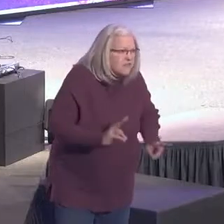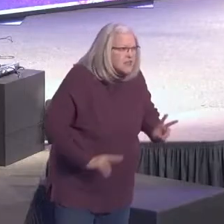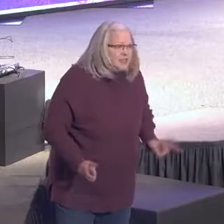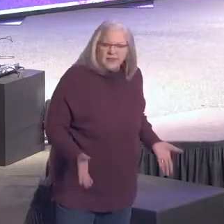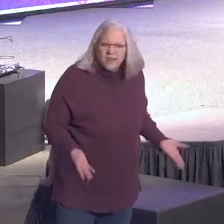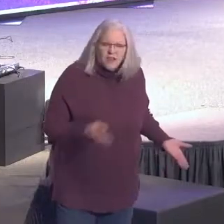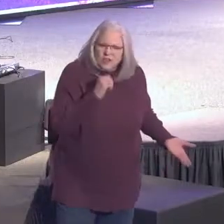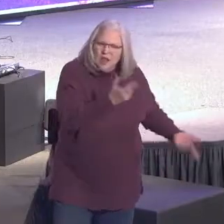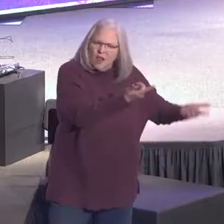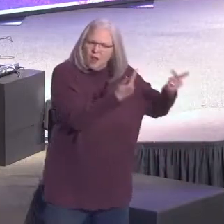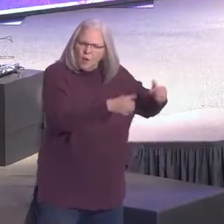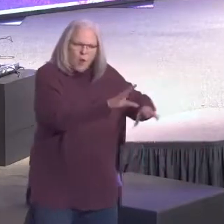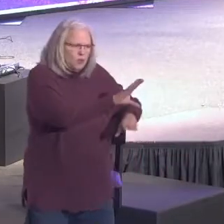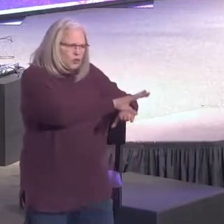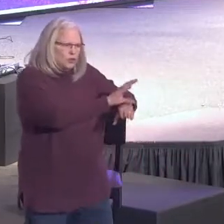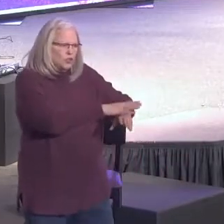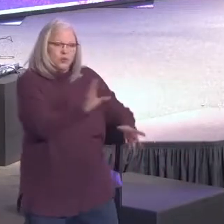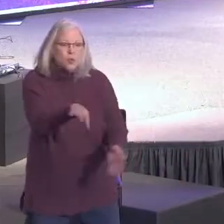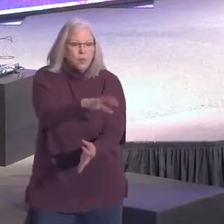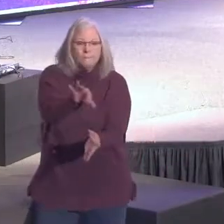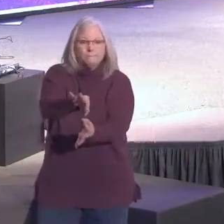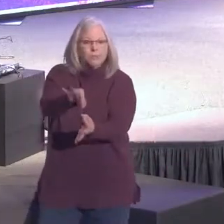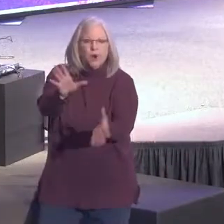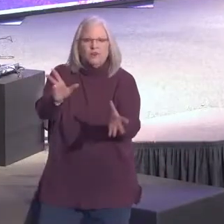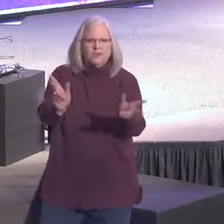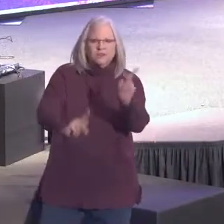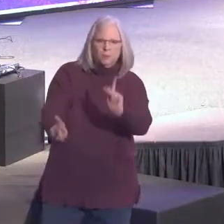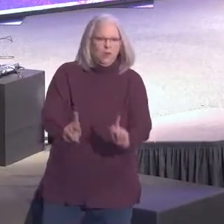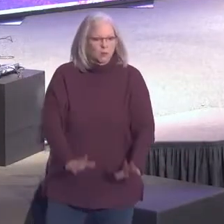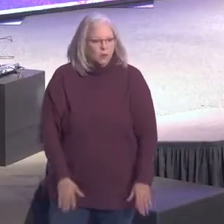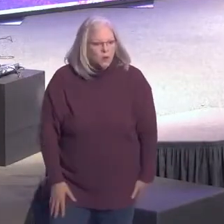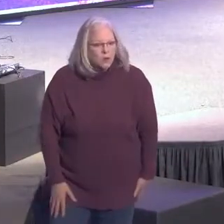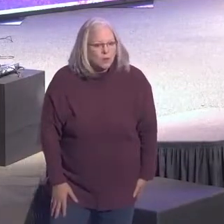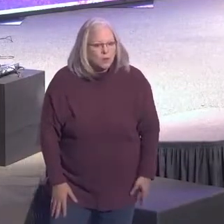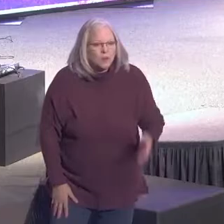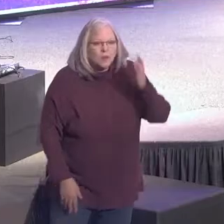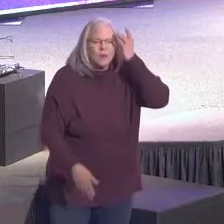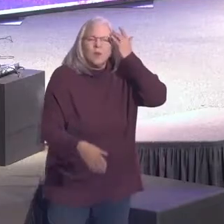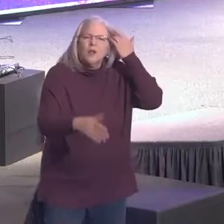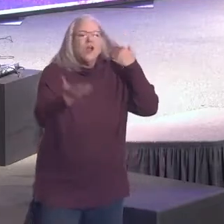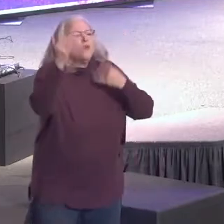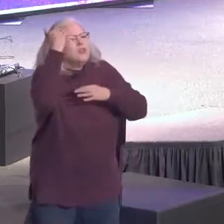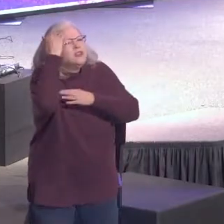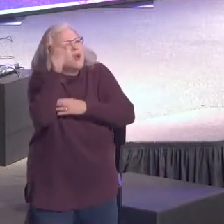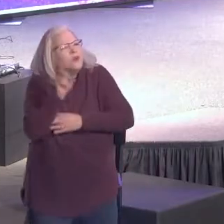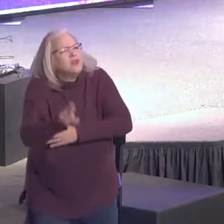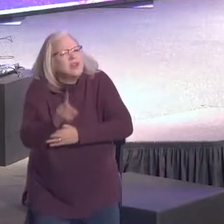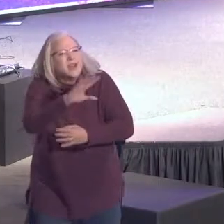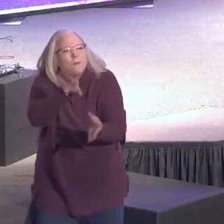church of perfect people. You're a church that knows we need a perfect savior.